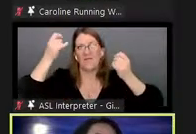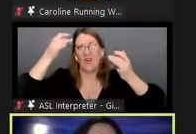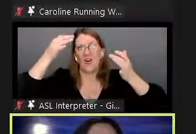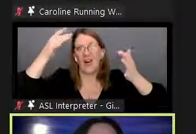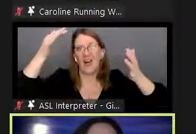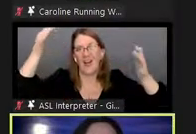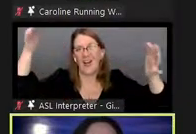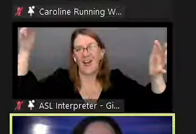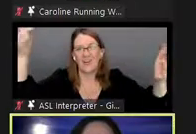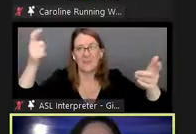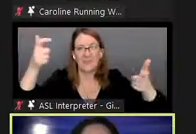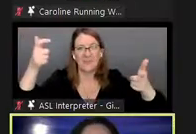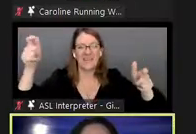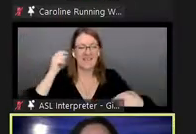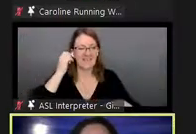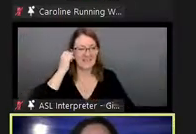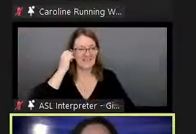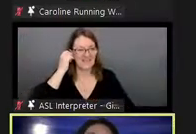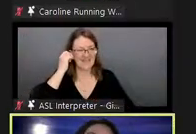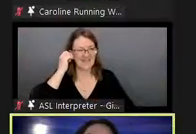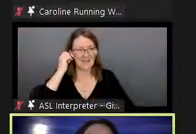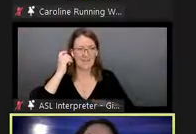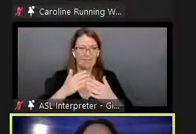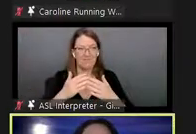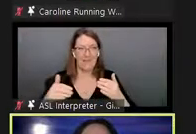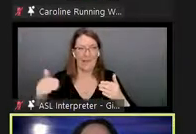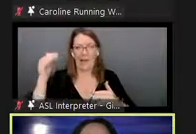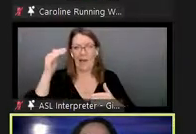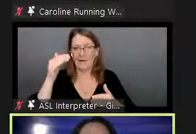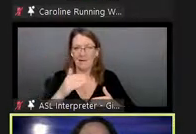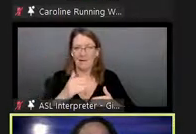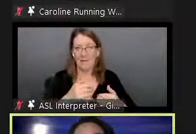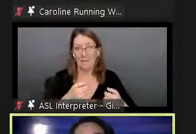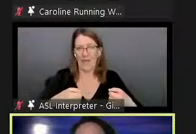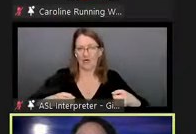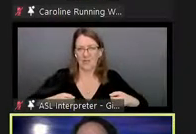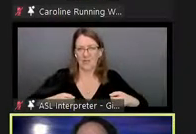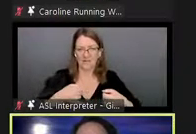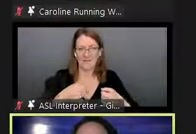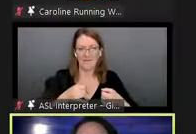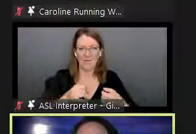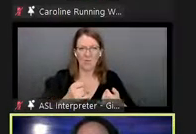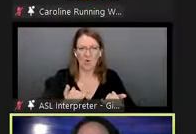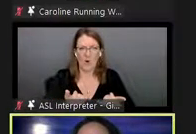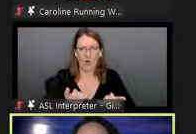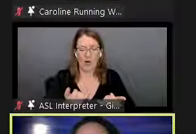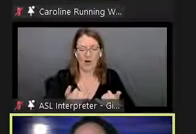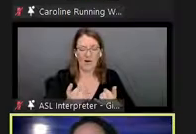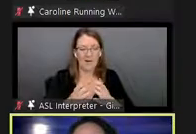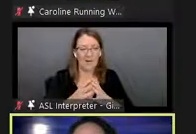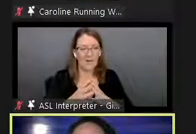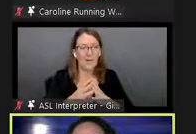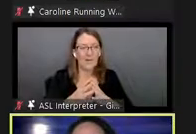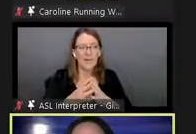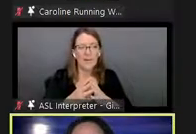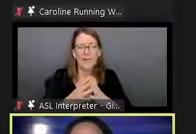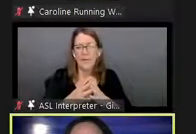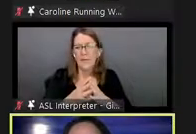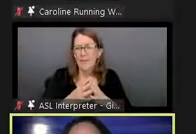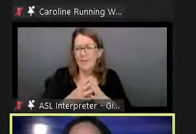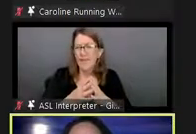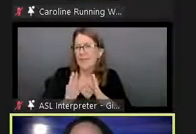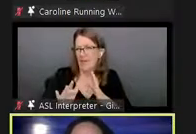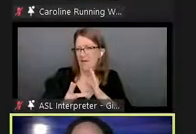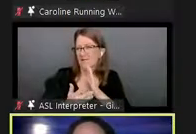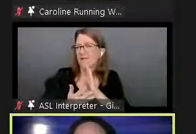imagined big and we went beyond sort of the boundaries of the we are now um and i think that's what the technology